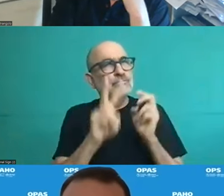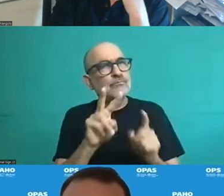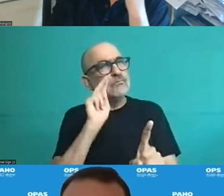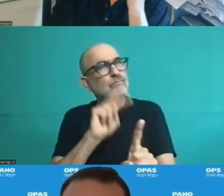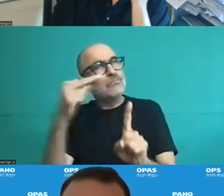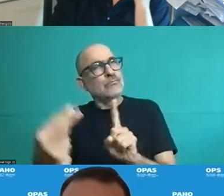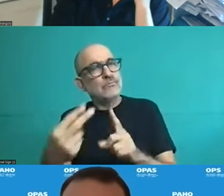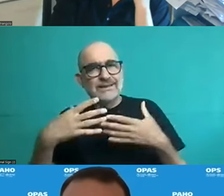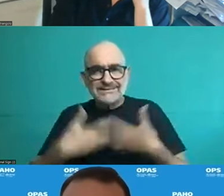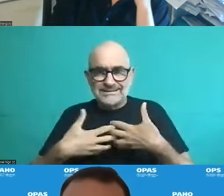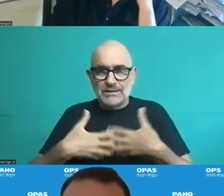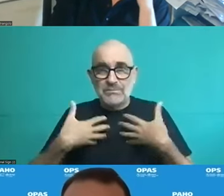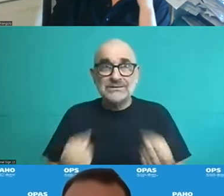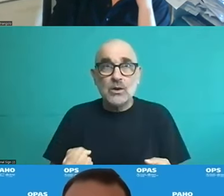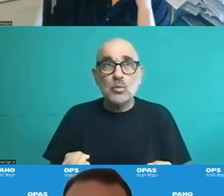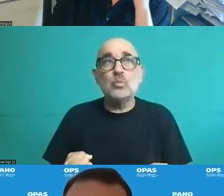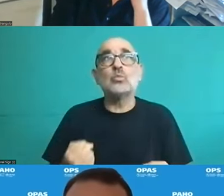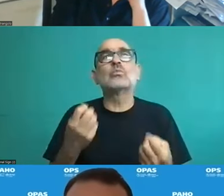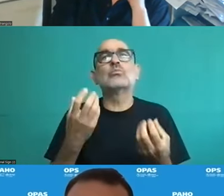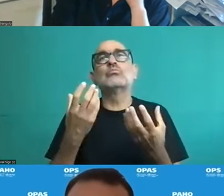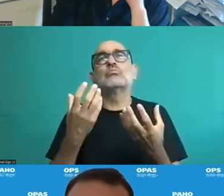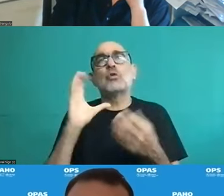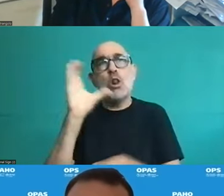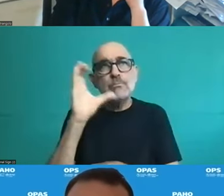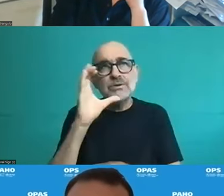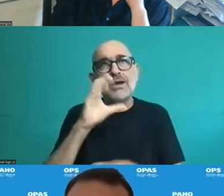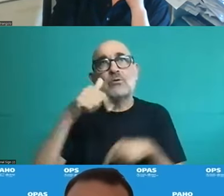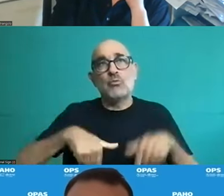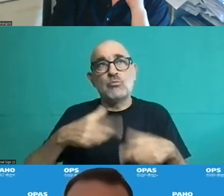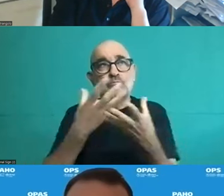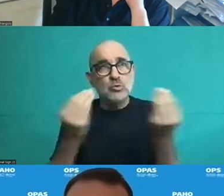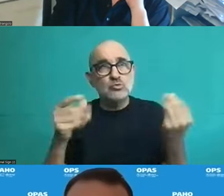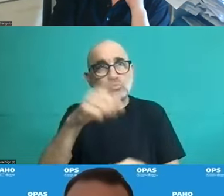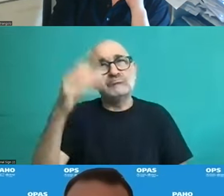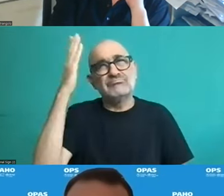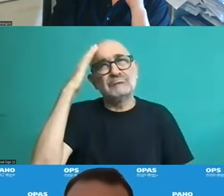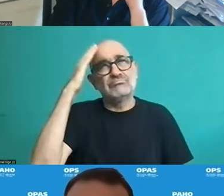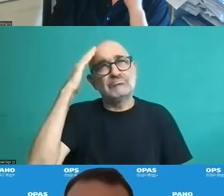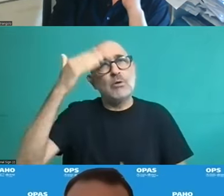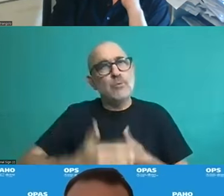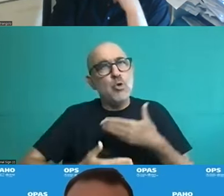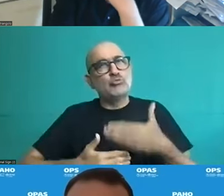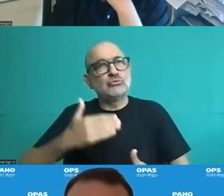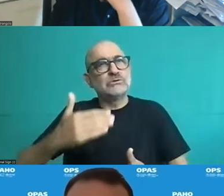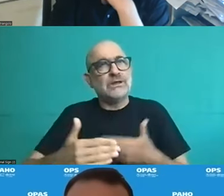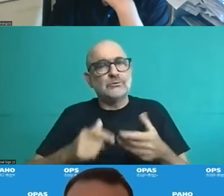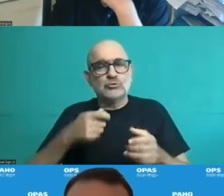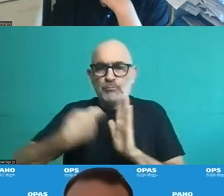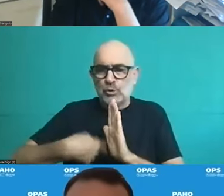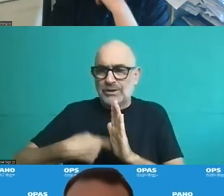project, proposal that is sent to the Colombian Congress. It's already been